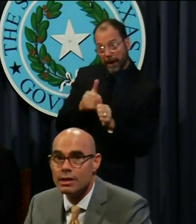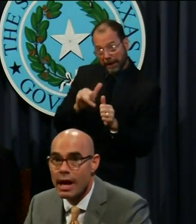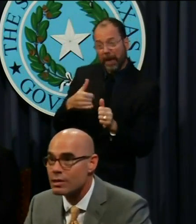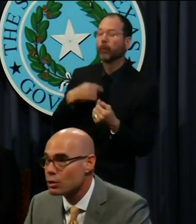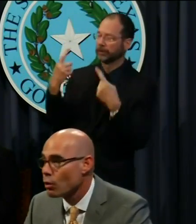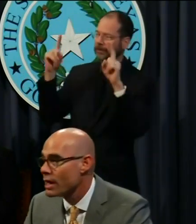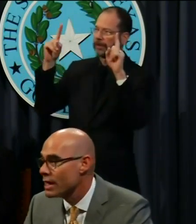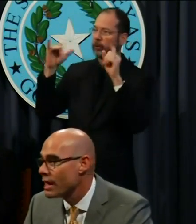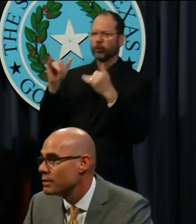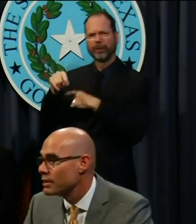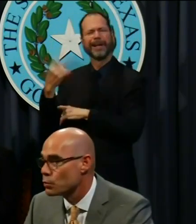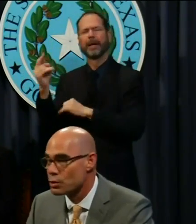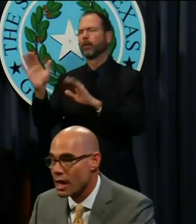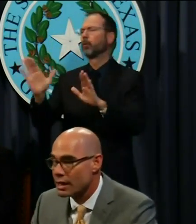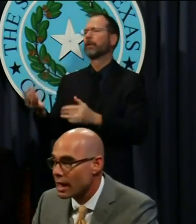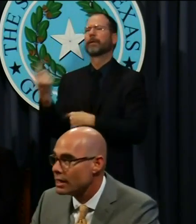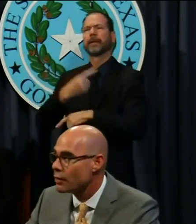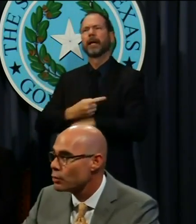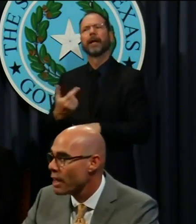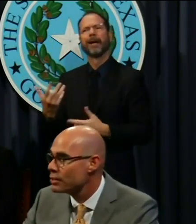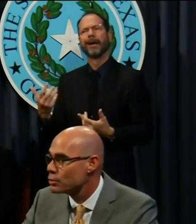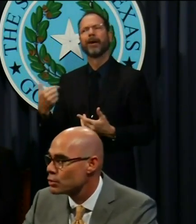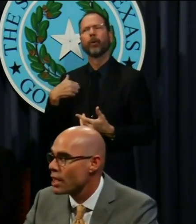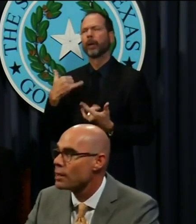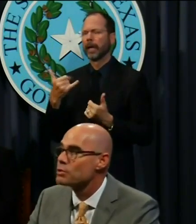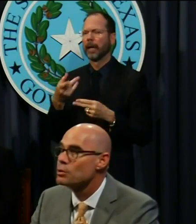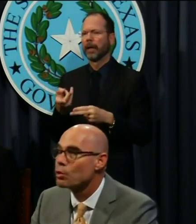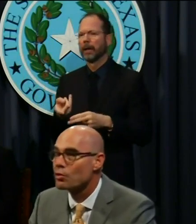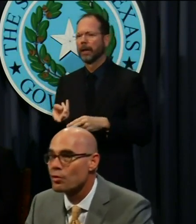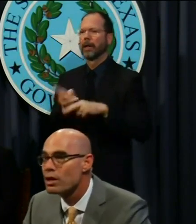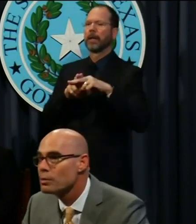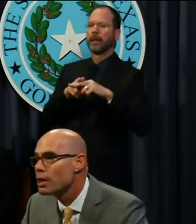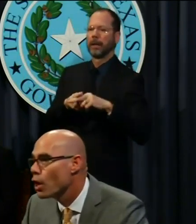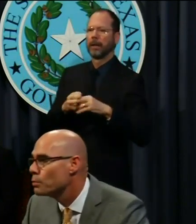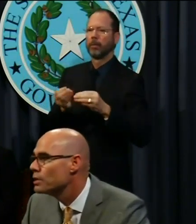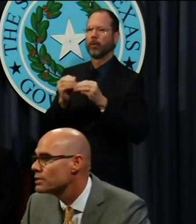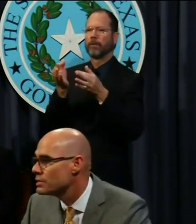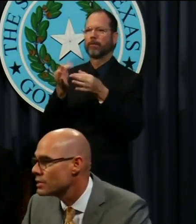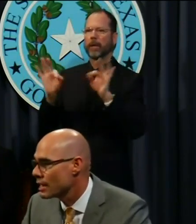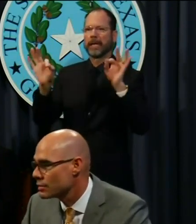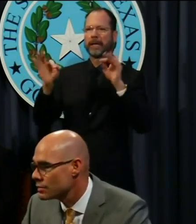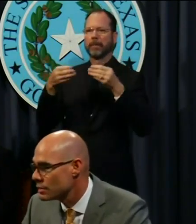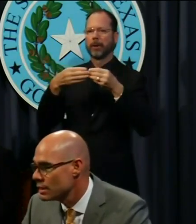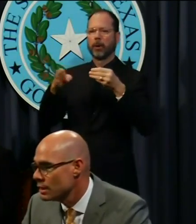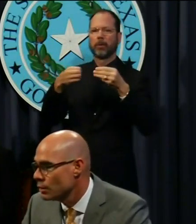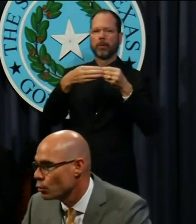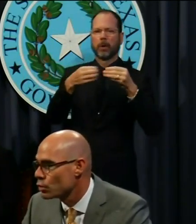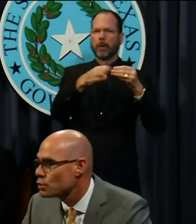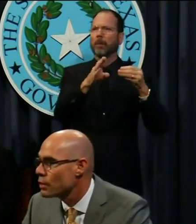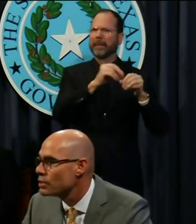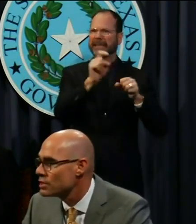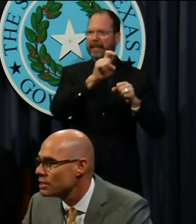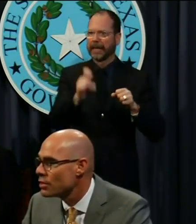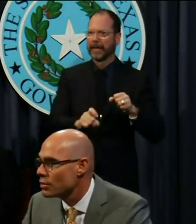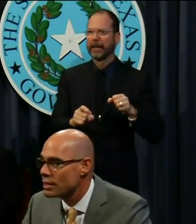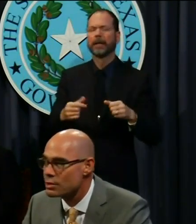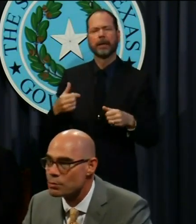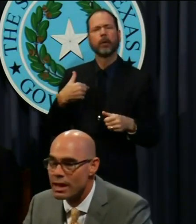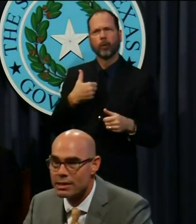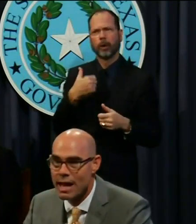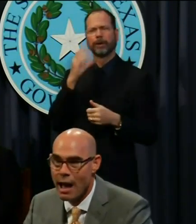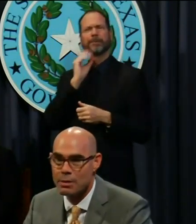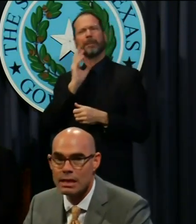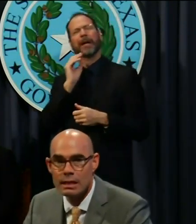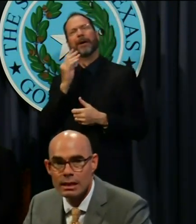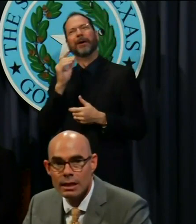And today is a great day because we're taking another major step to more freedom and openness in Texas. We're experiencing the things